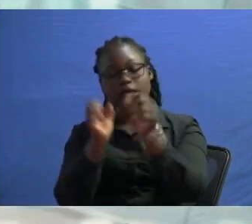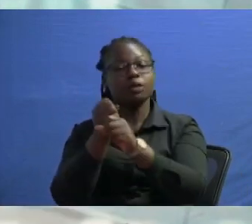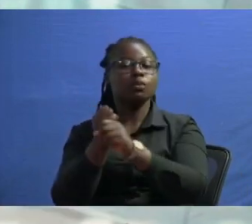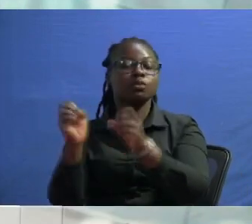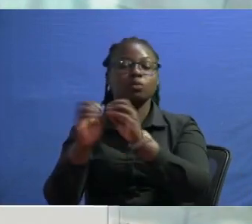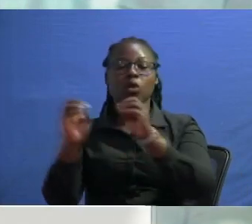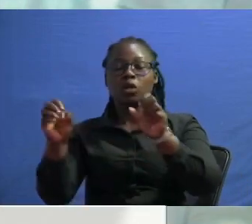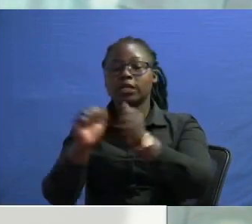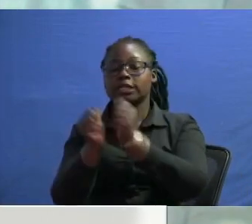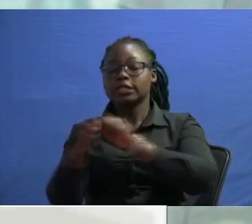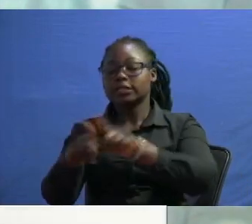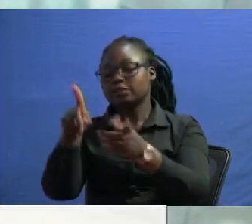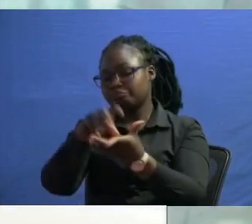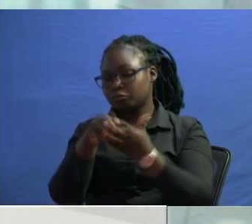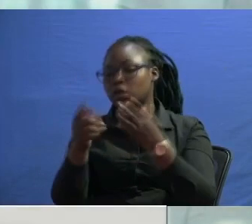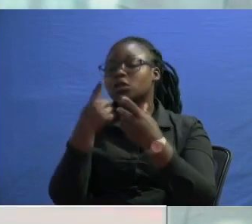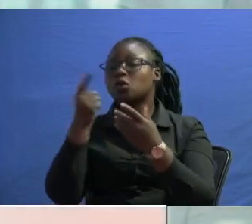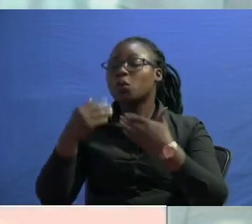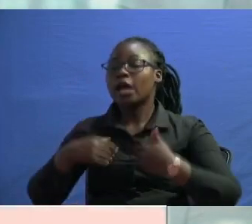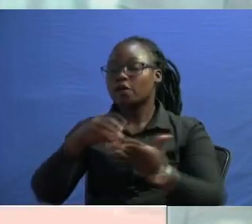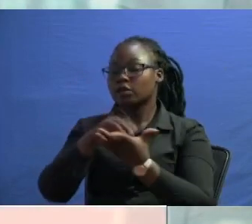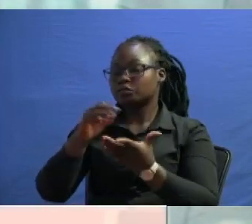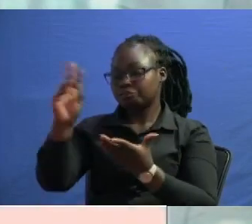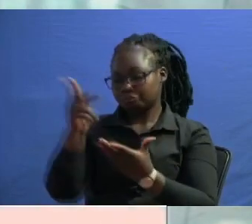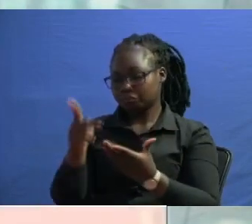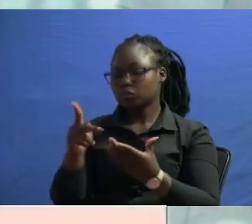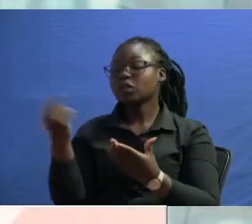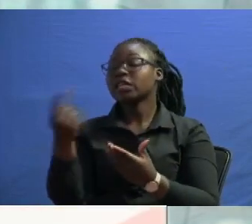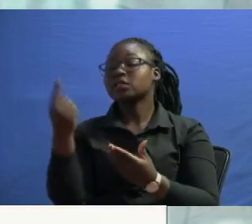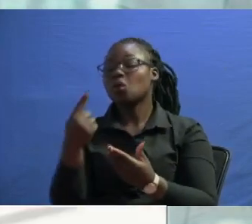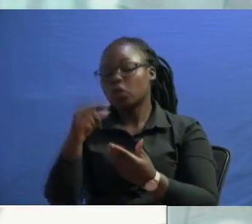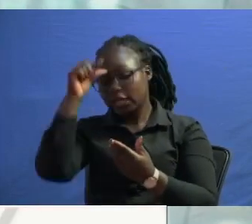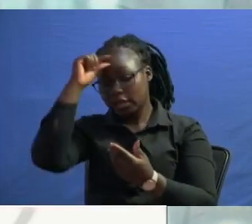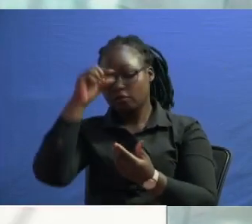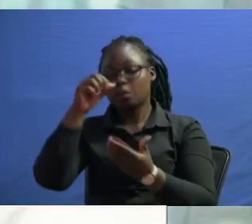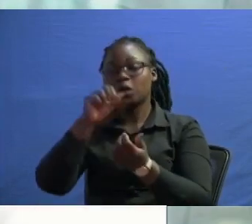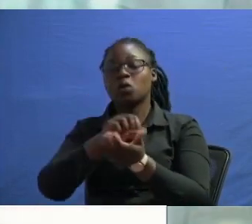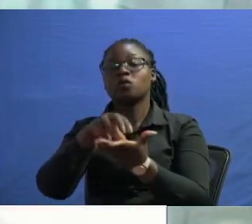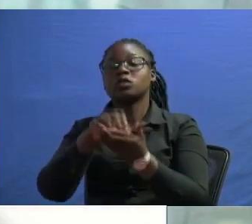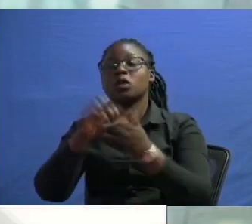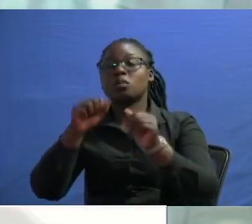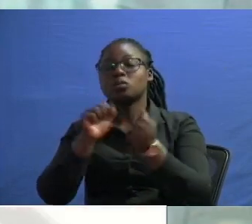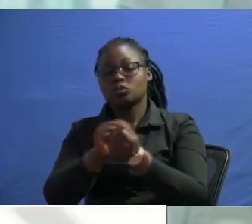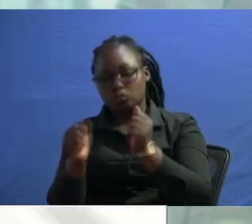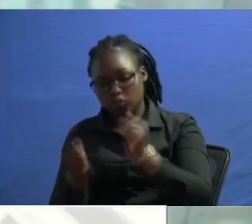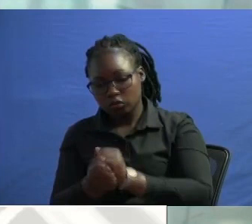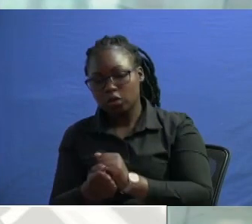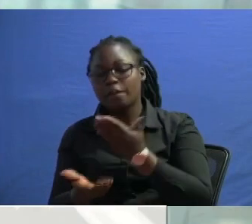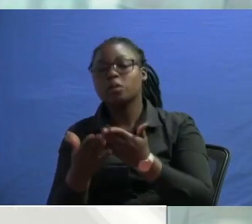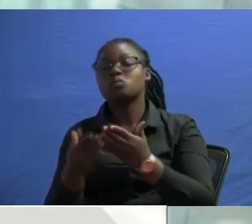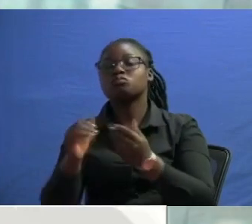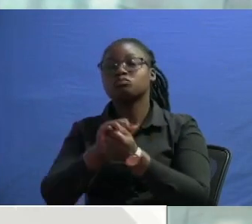so we have a state of kenya we cannot change it is only the governance system of our state can change like we change our governance system when we